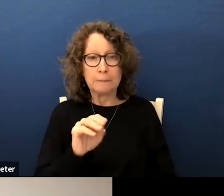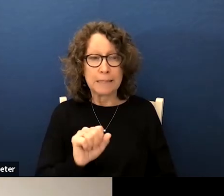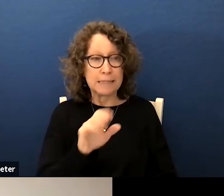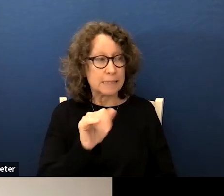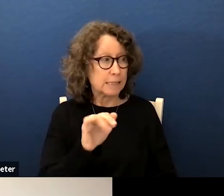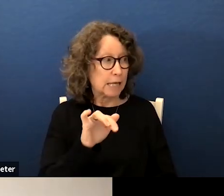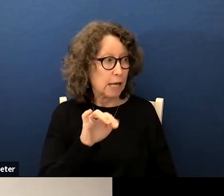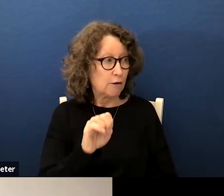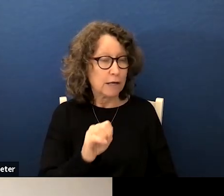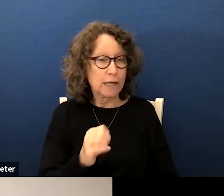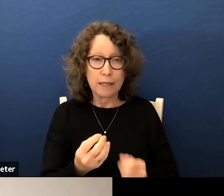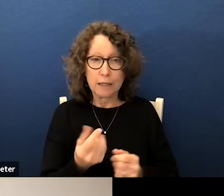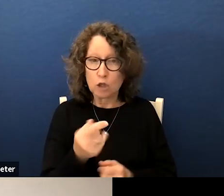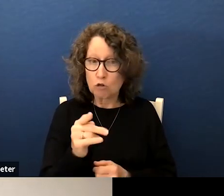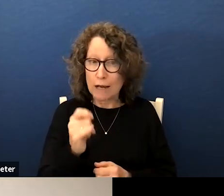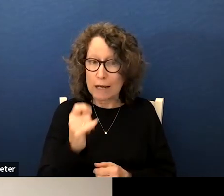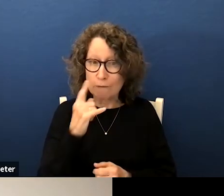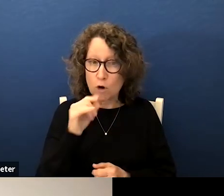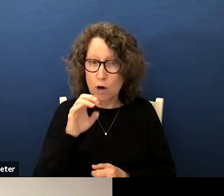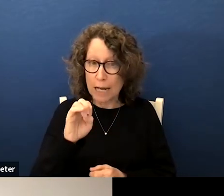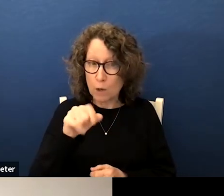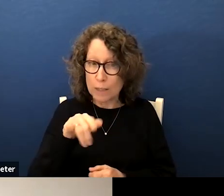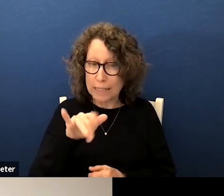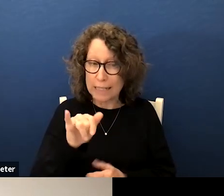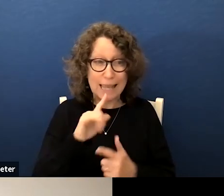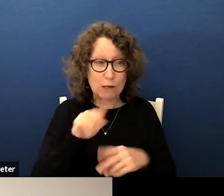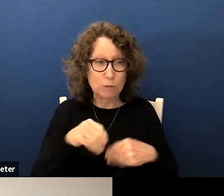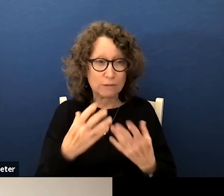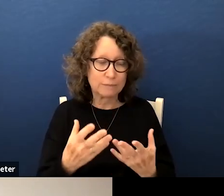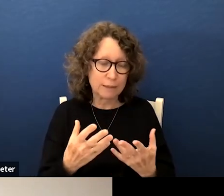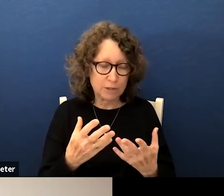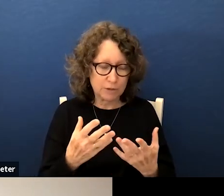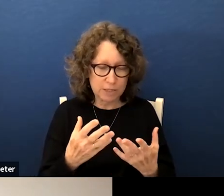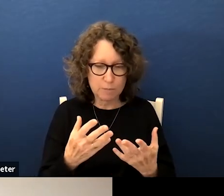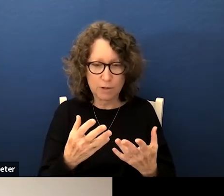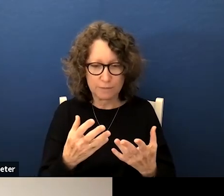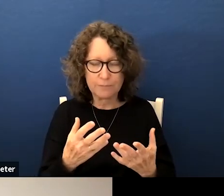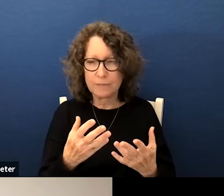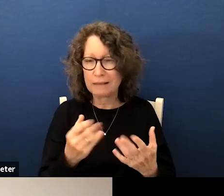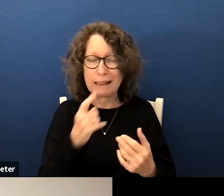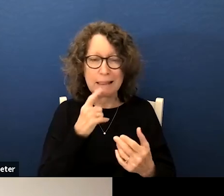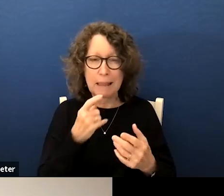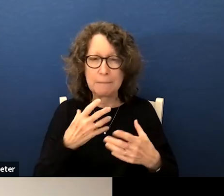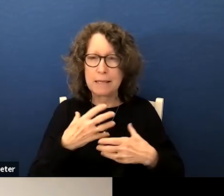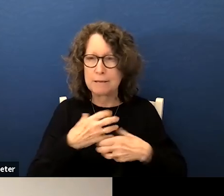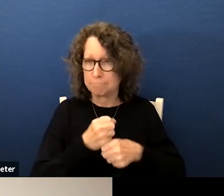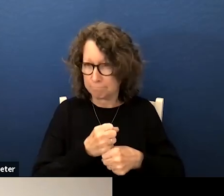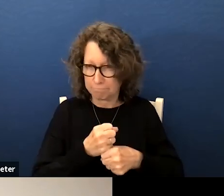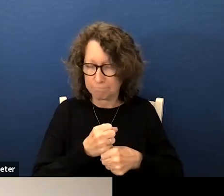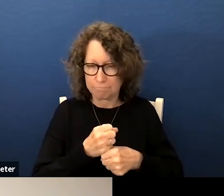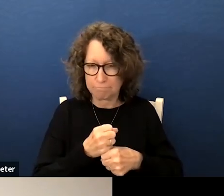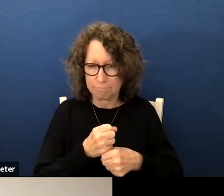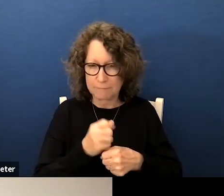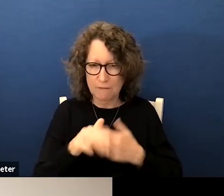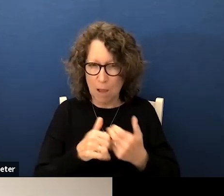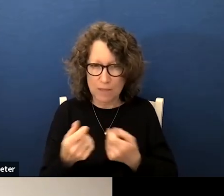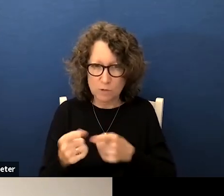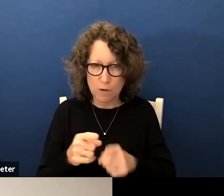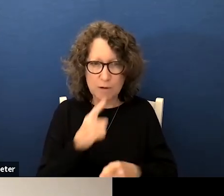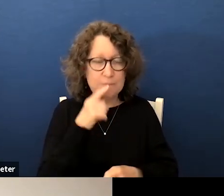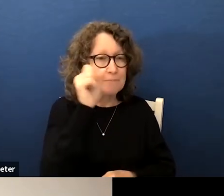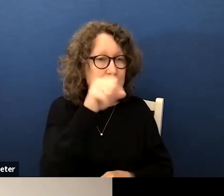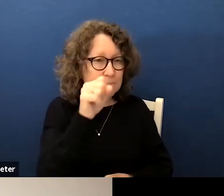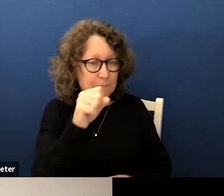uh grading for equity can you just give the board a brief uh synopsis of how it's rolling out uh yes